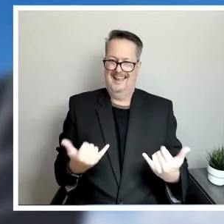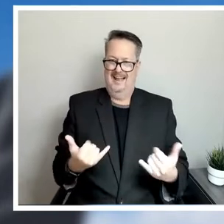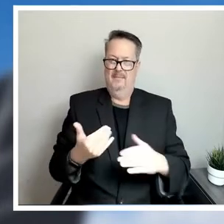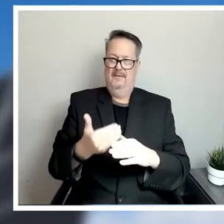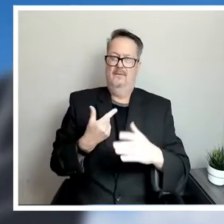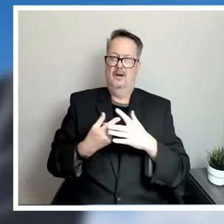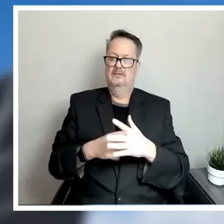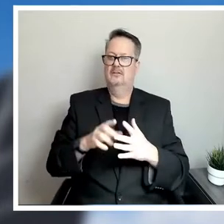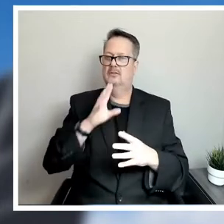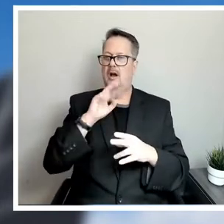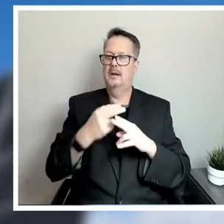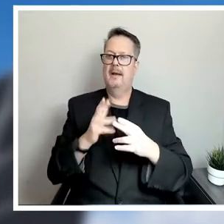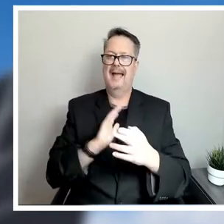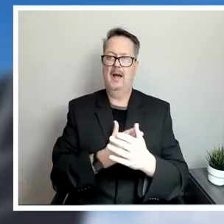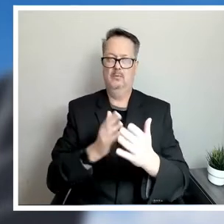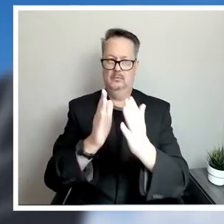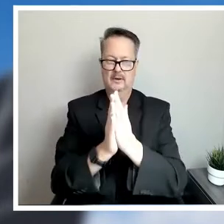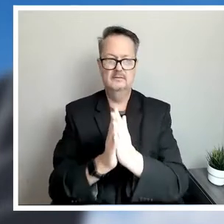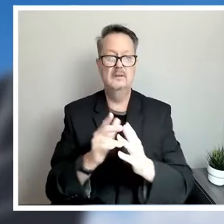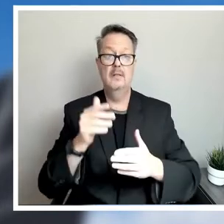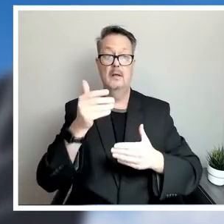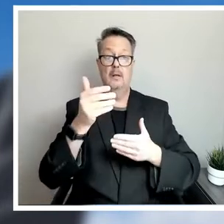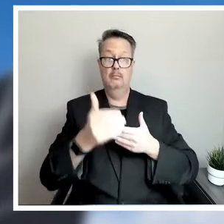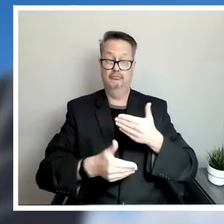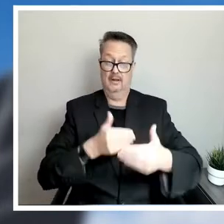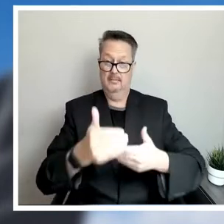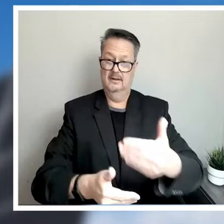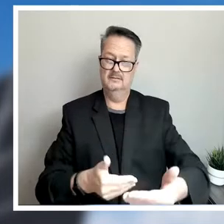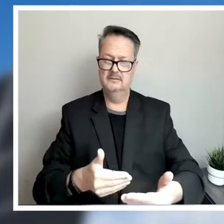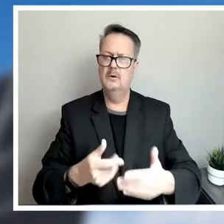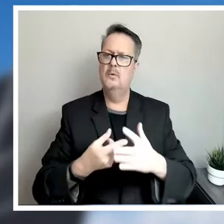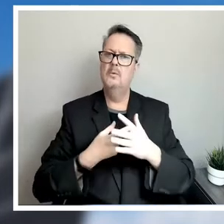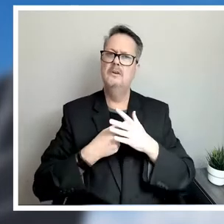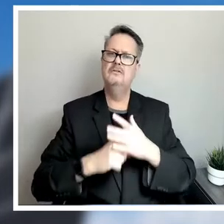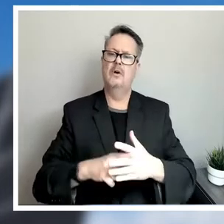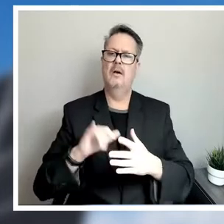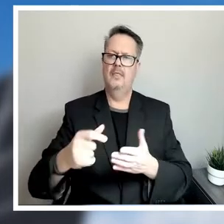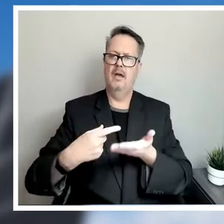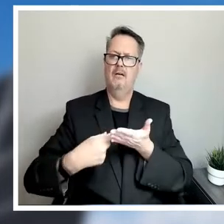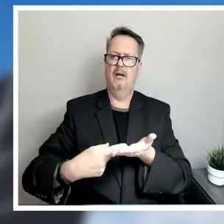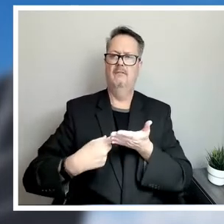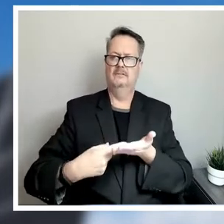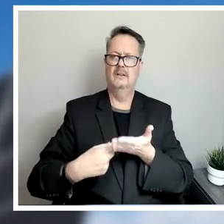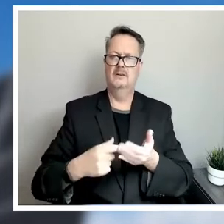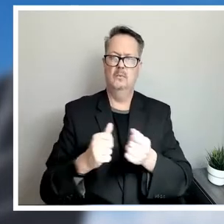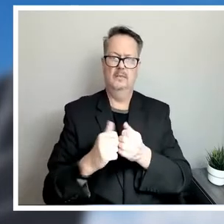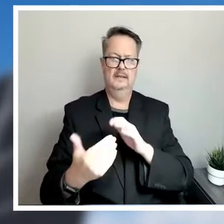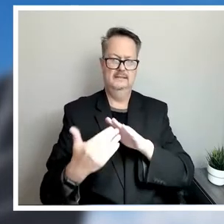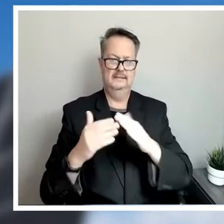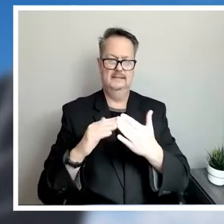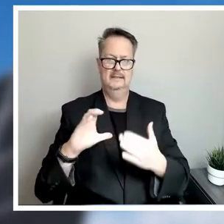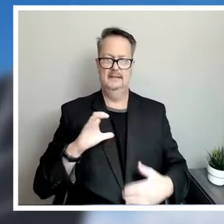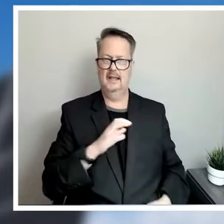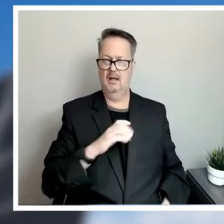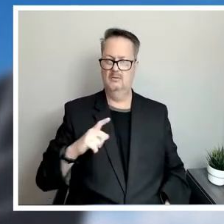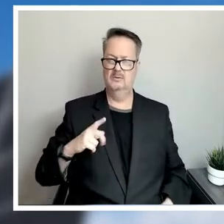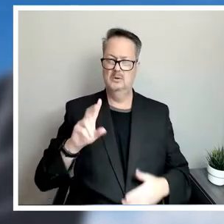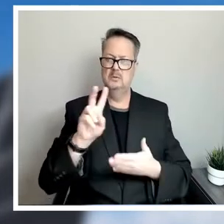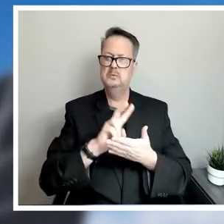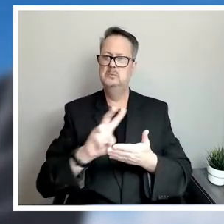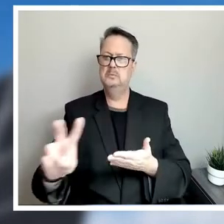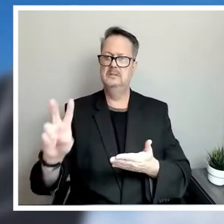So from a process perspective, just to get some context, we really began the conversation with our city council two weeks ago. That's when it really